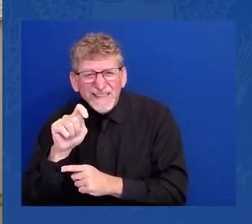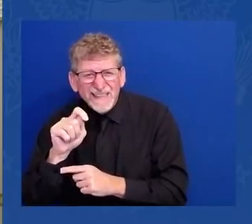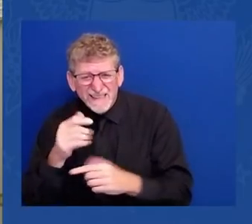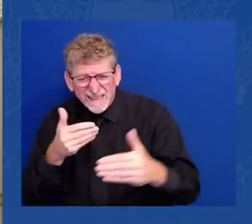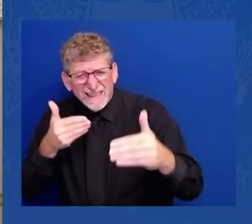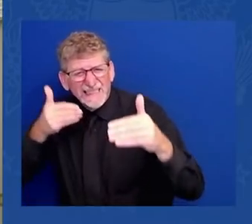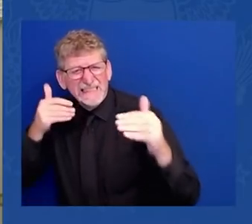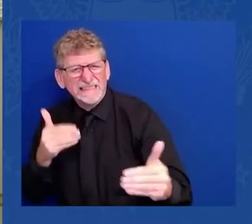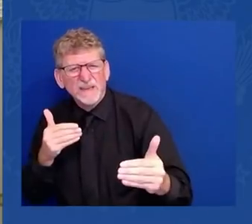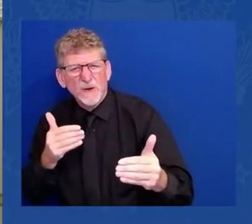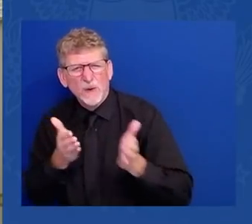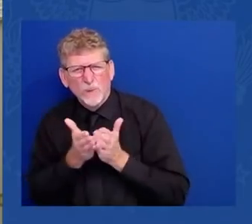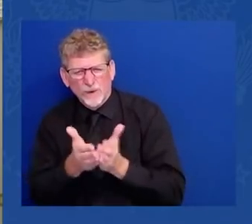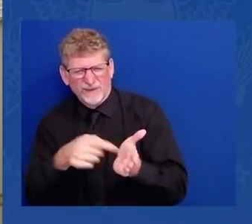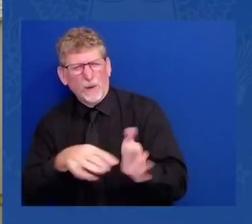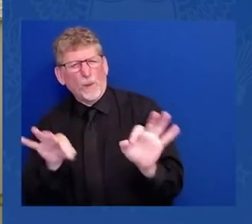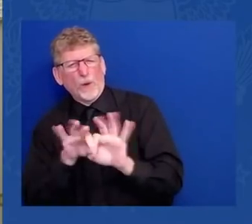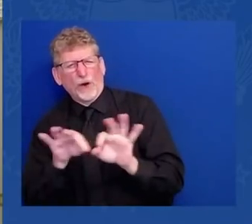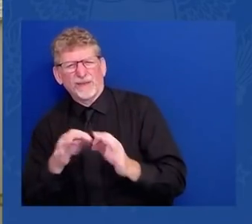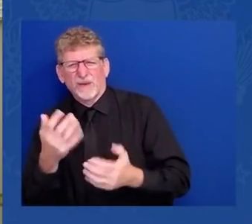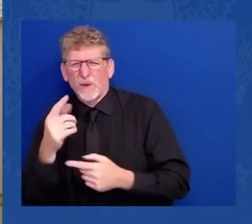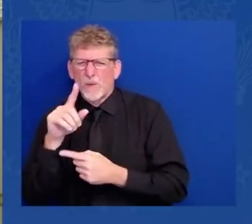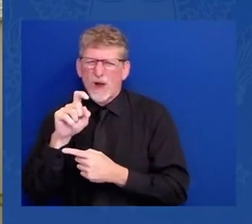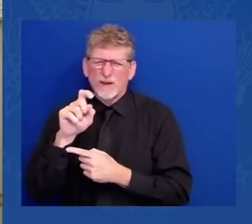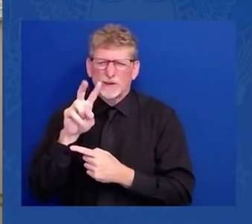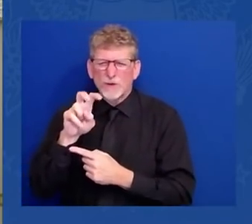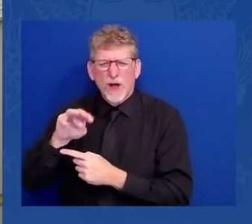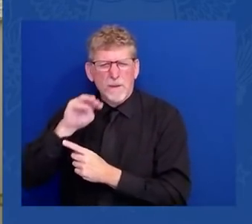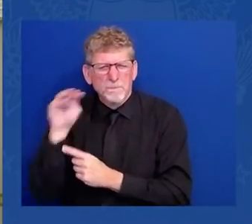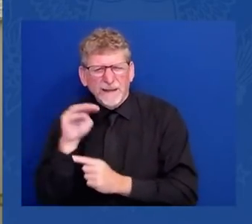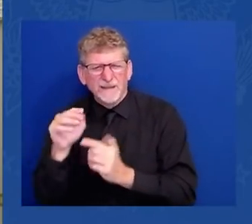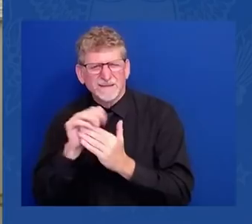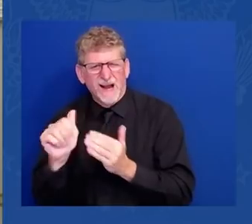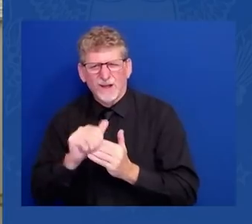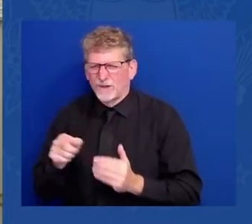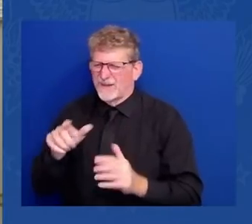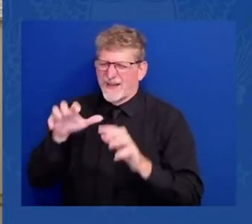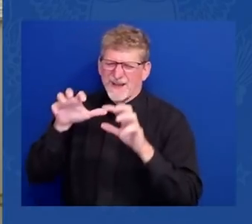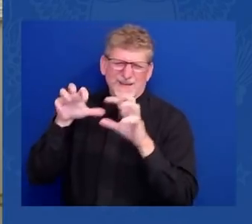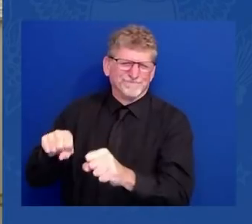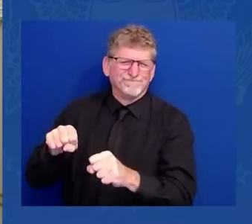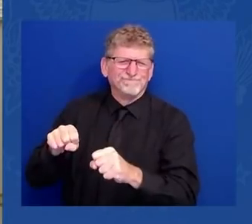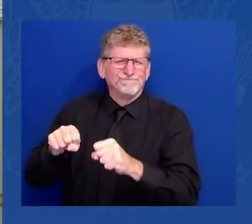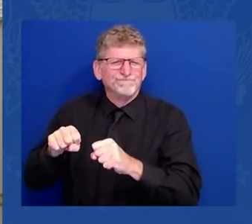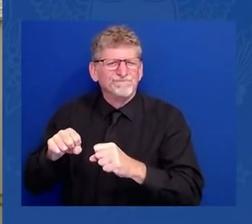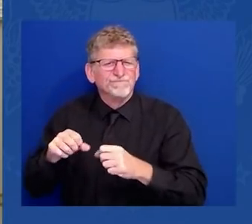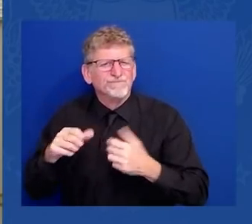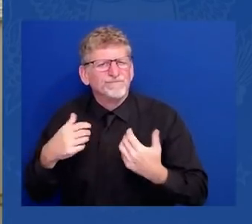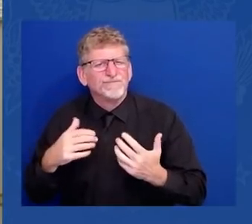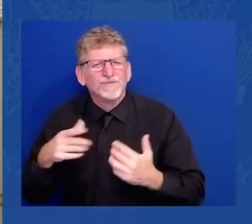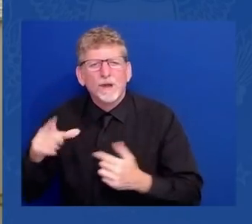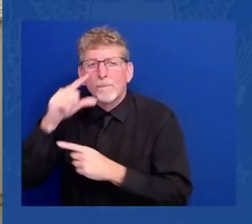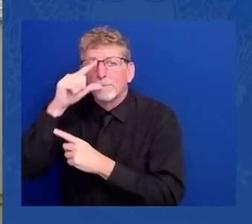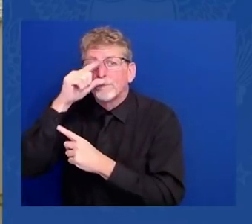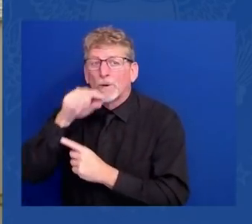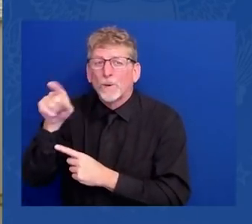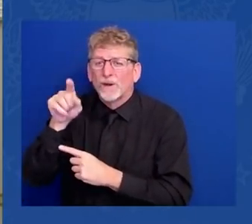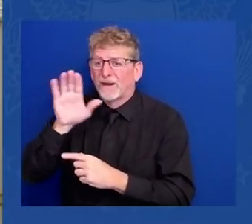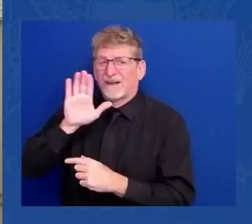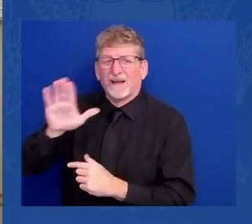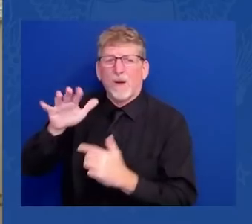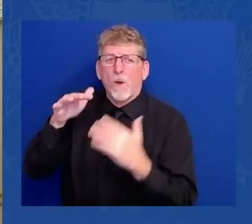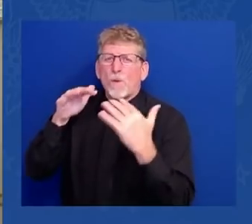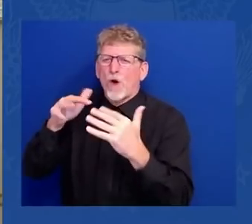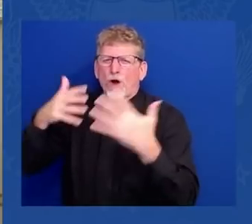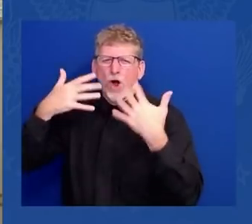The decision today is not without cost here at home. Putin's war is already hurting American families at the gas pump. Since Putin began his